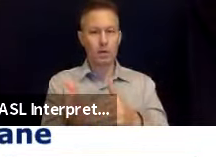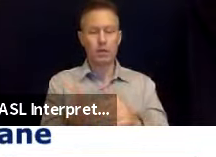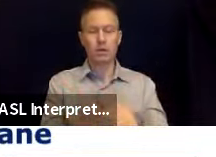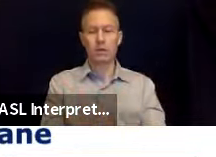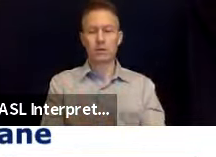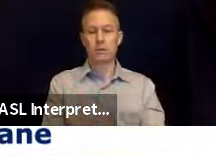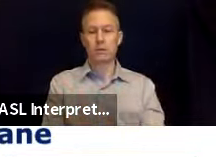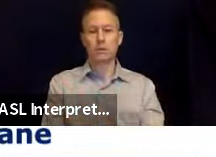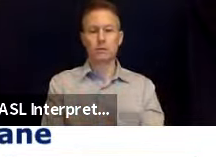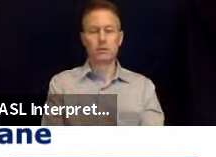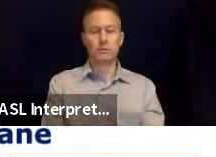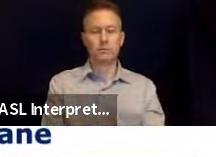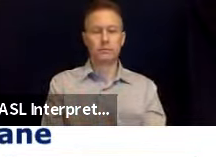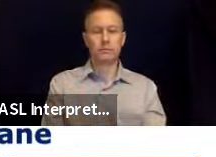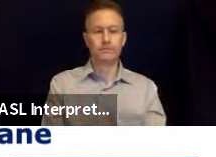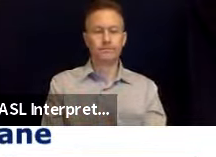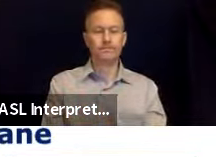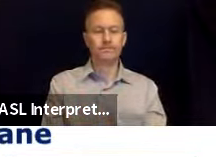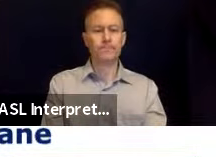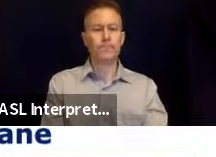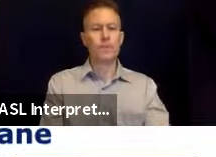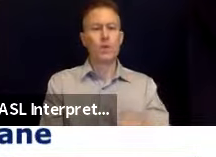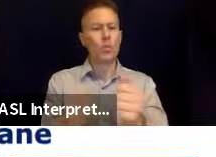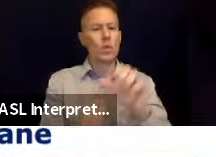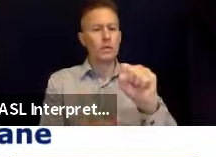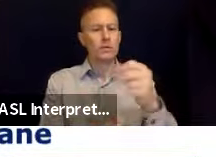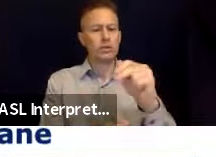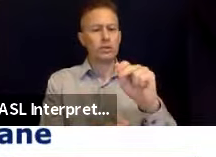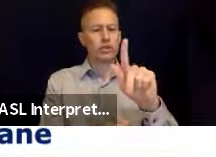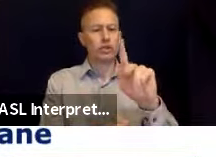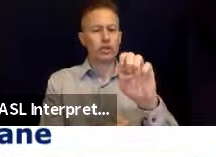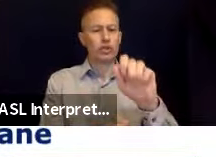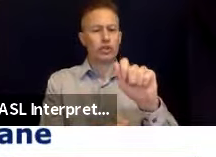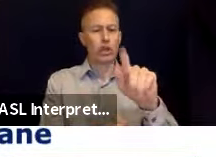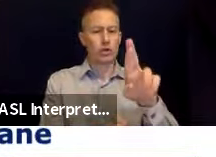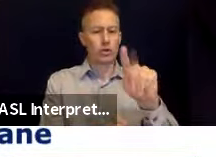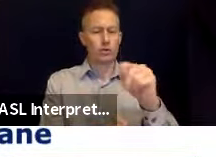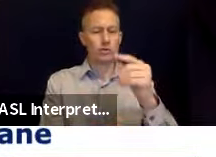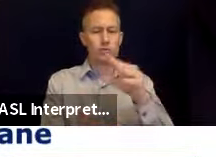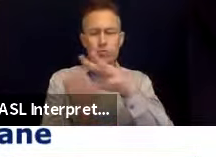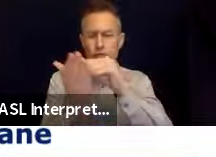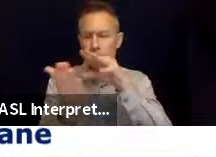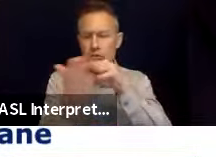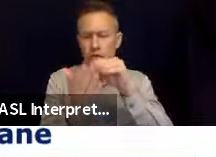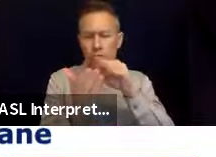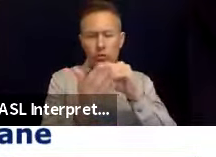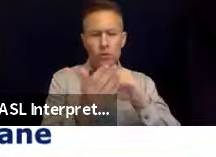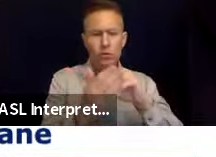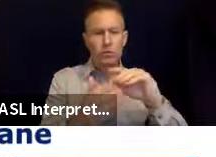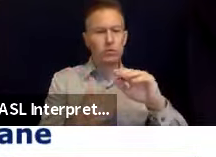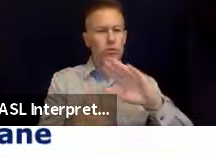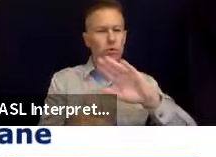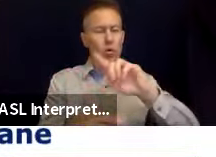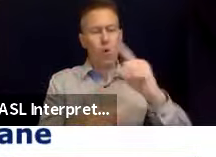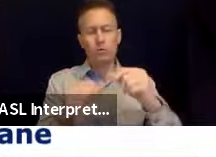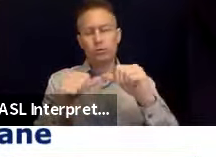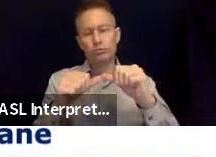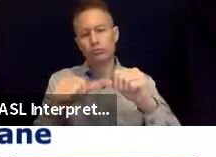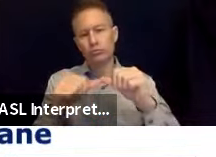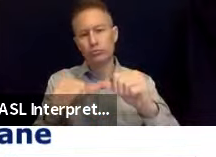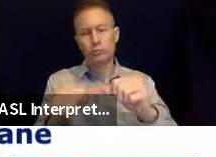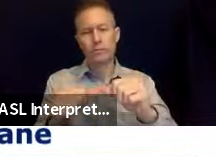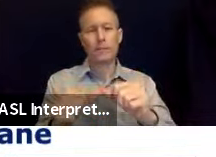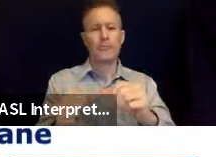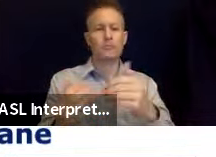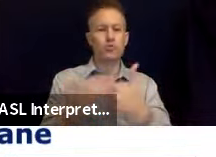really, with ShakeAlert, we are learning new things all the time of wonderful applications that could be used where buildings themselves